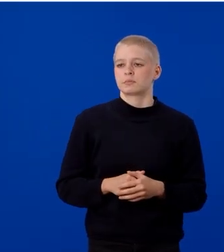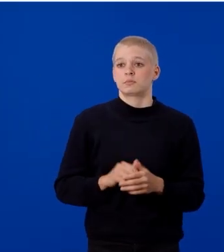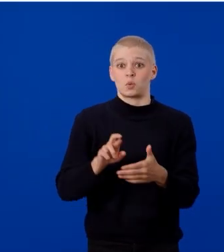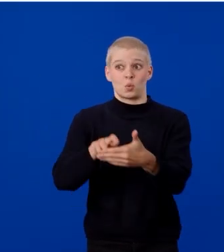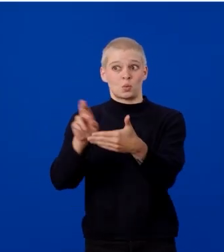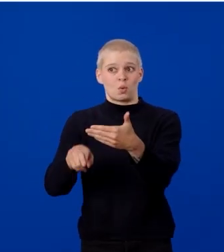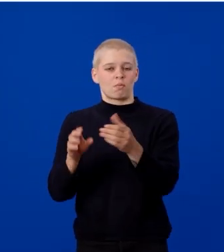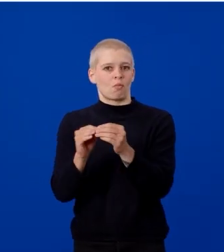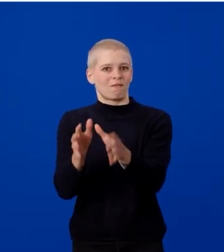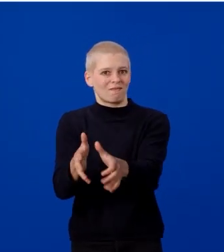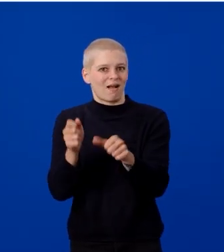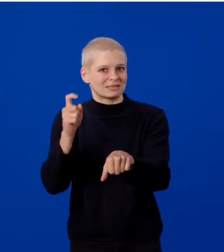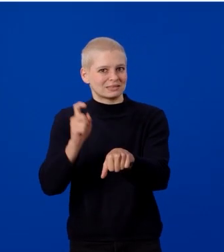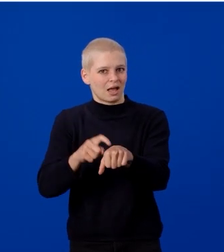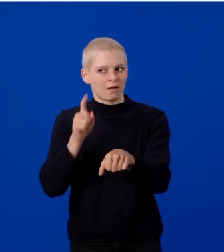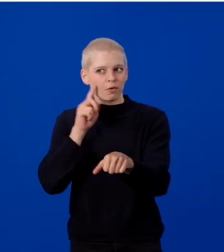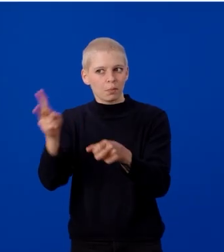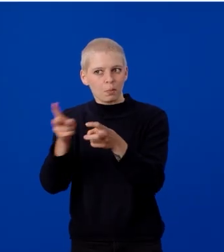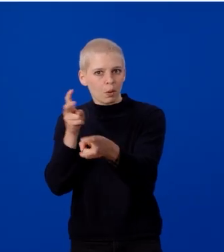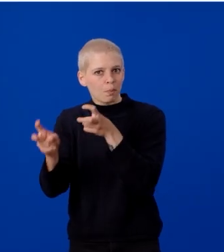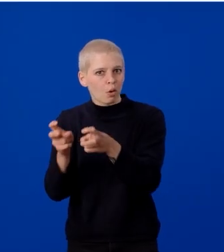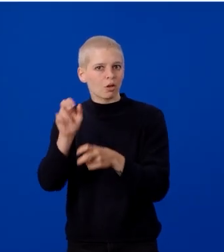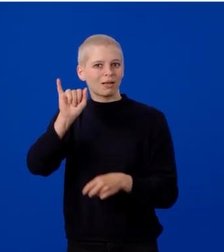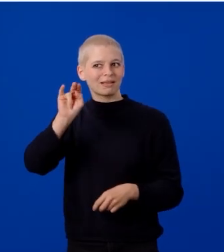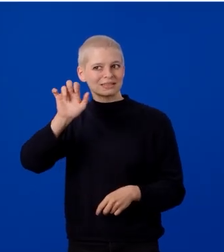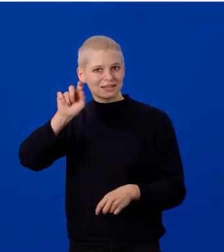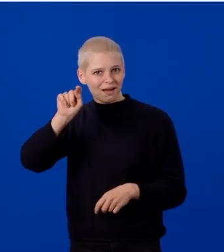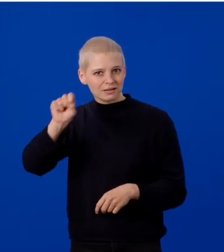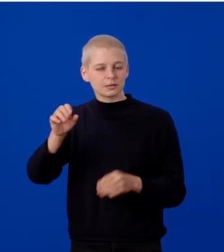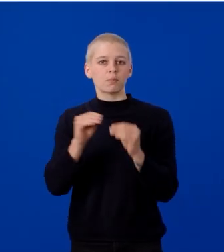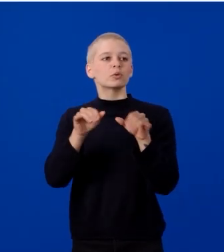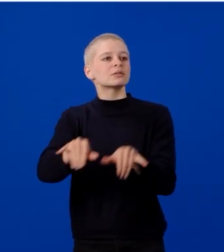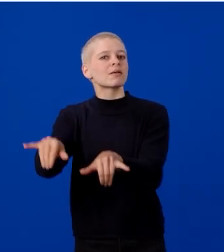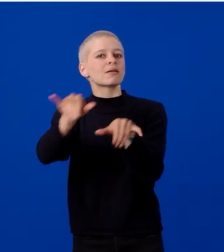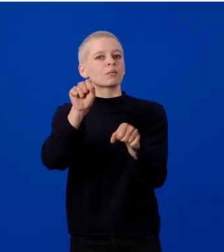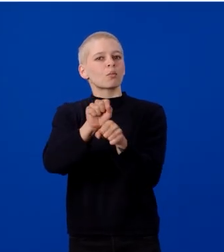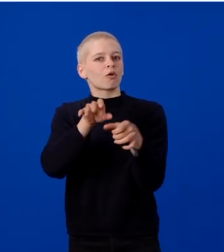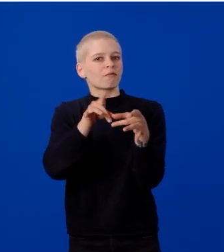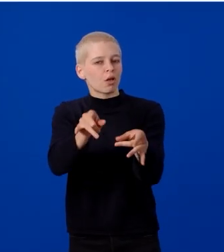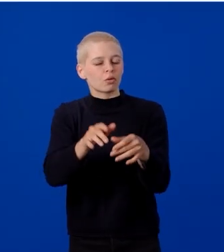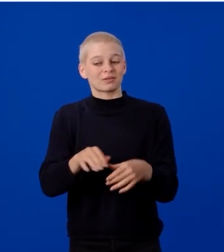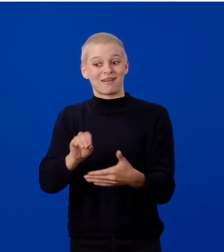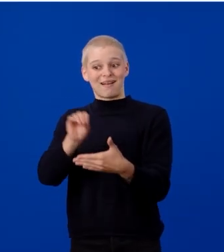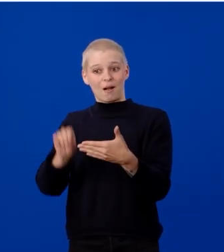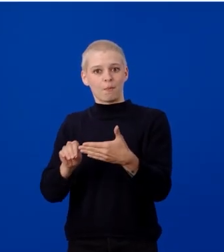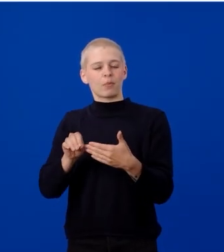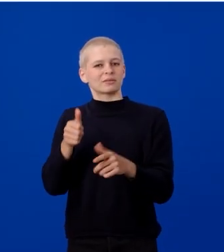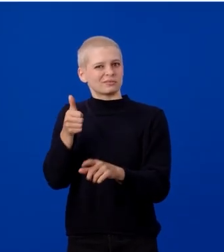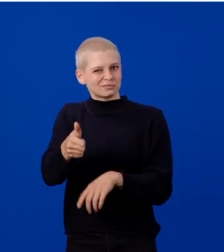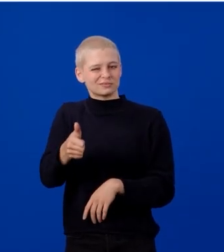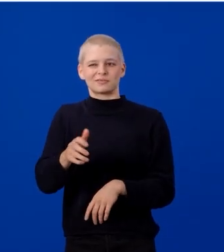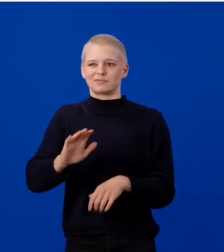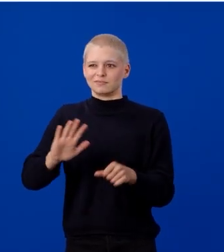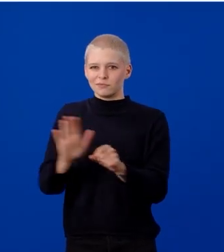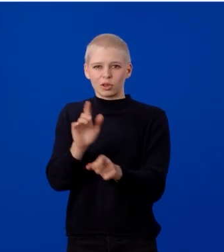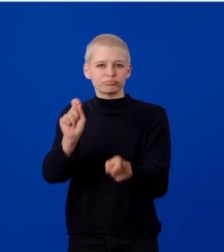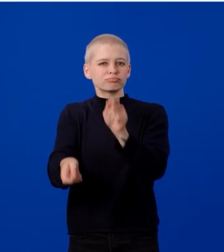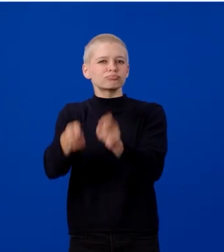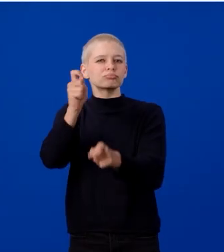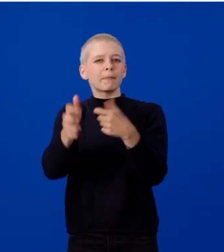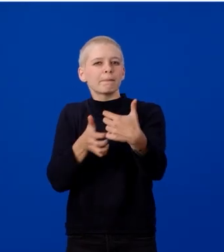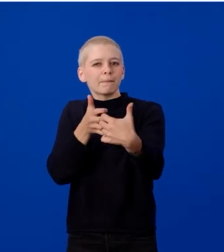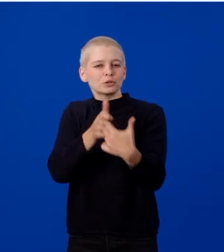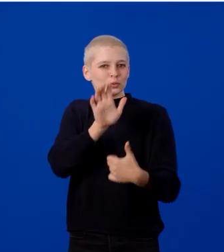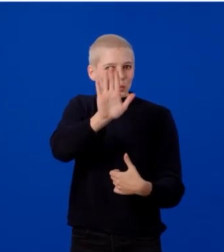to insights, standardized workflows, and outputs that are fully customizable for your enterprise needs.